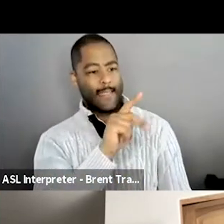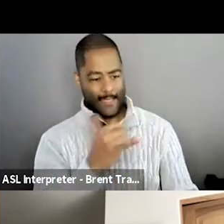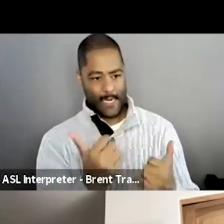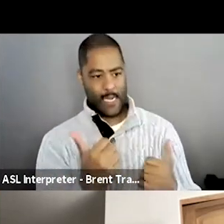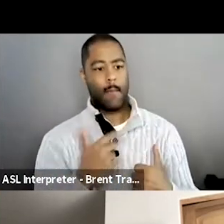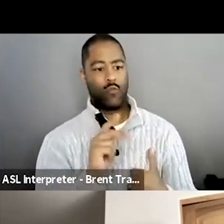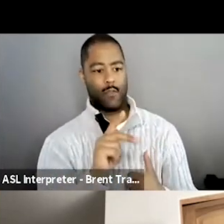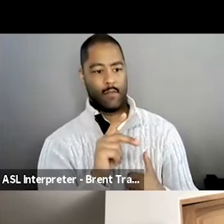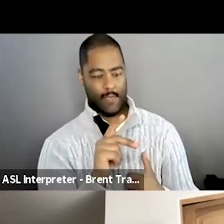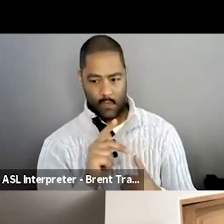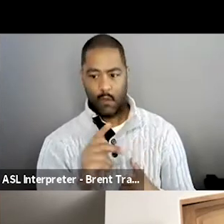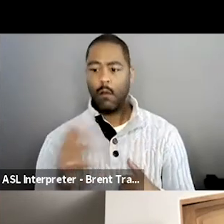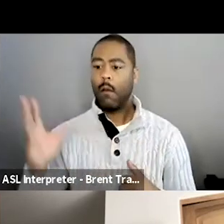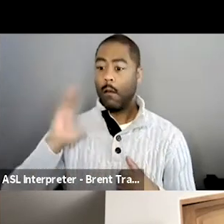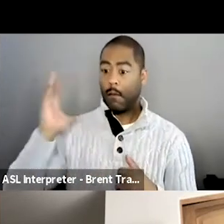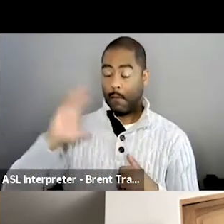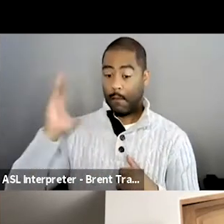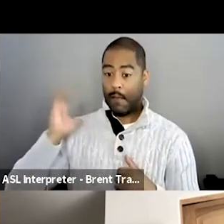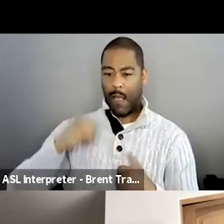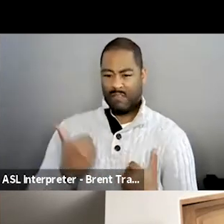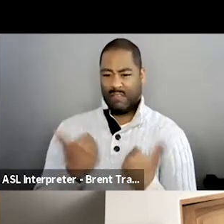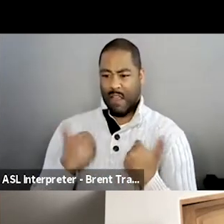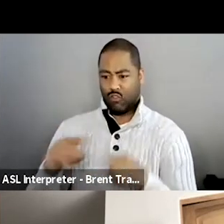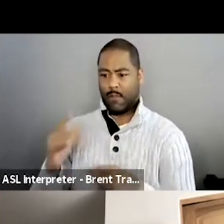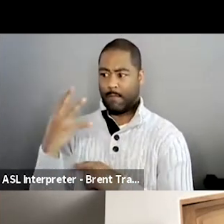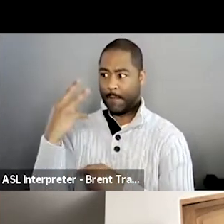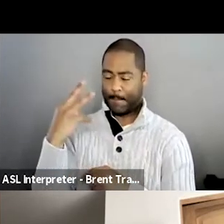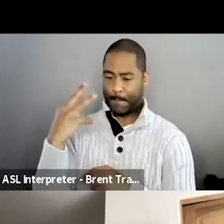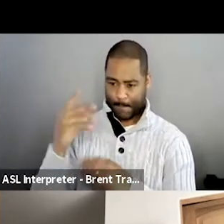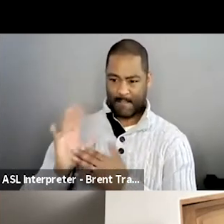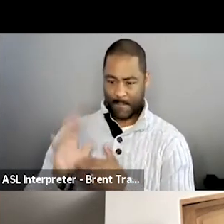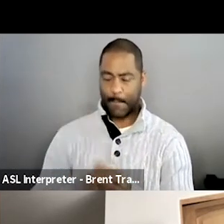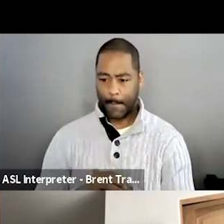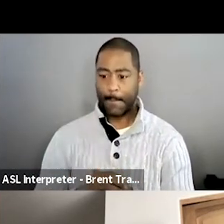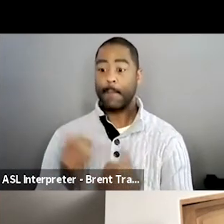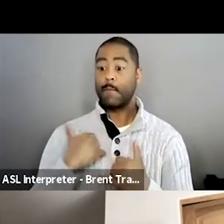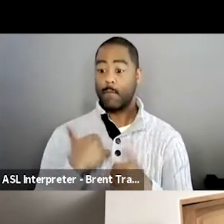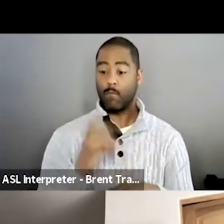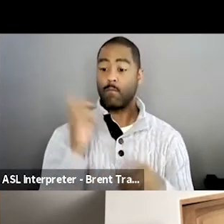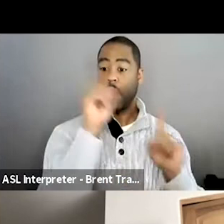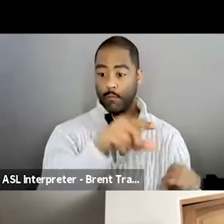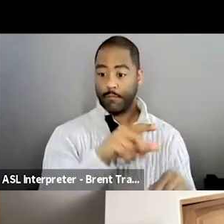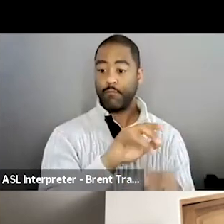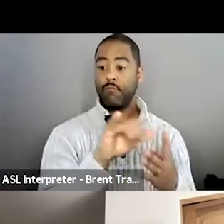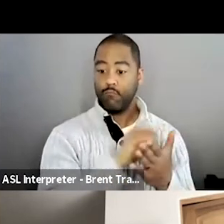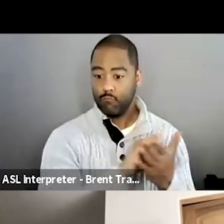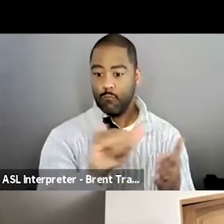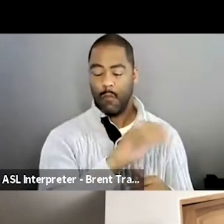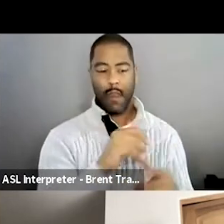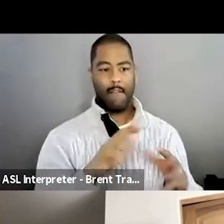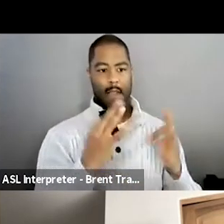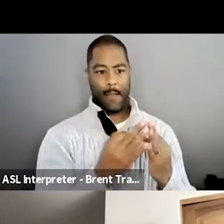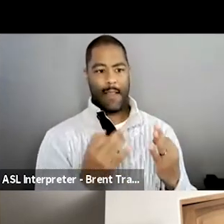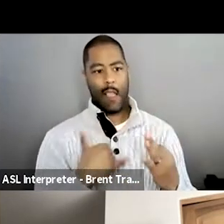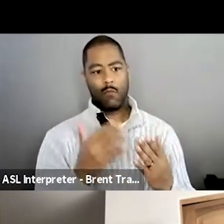I've been to New York and spent time with a great family there who I adopted as my own extended family and got to